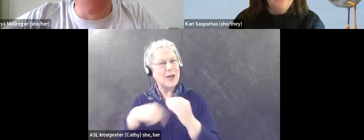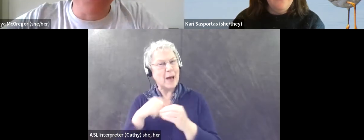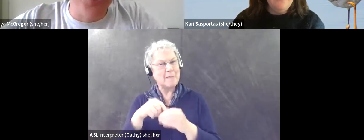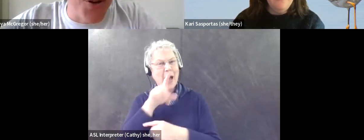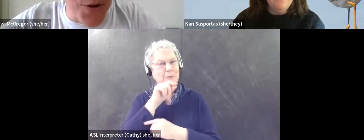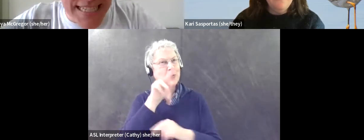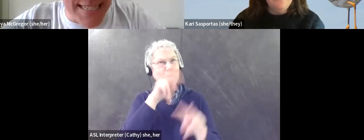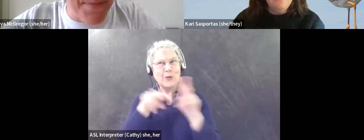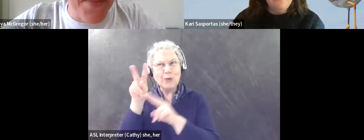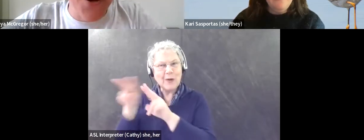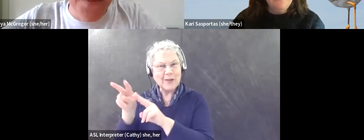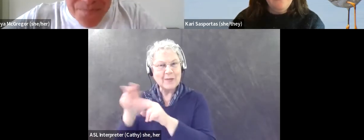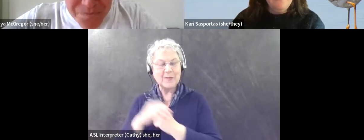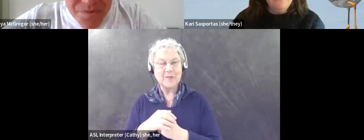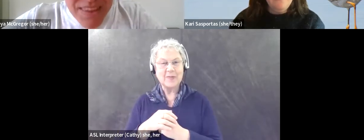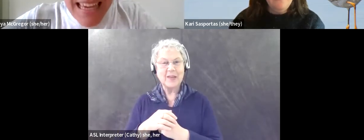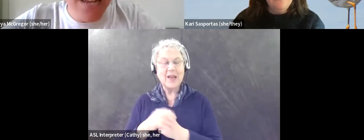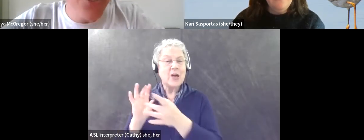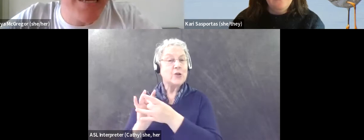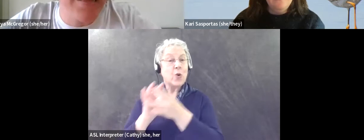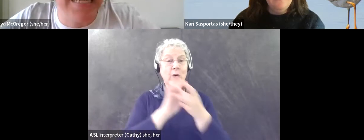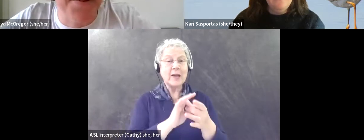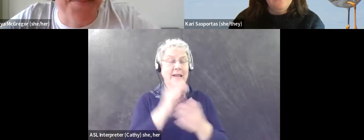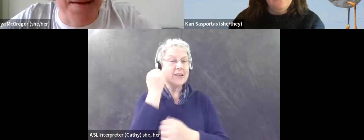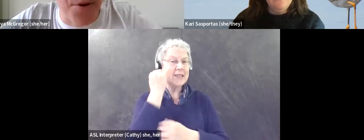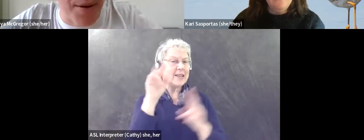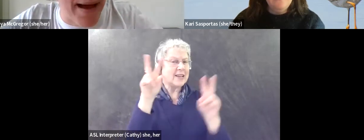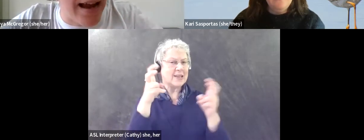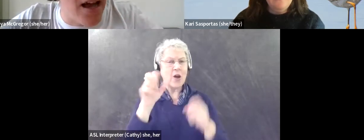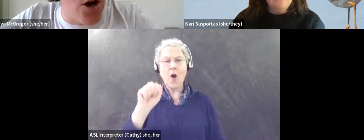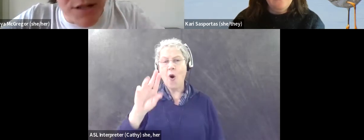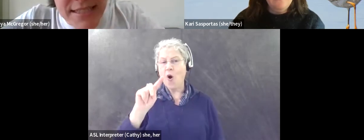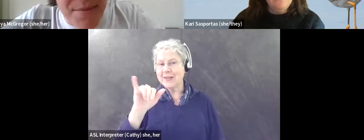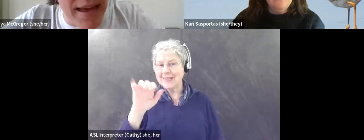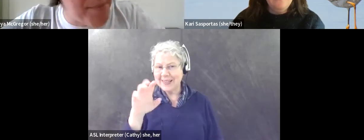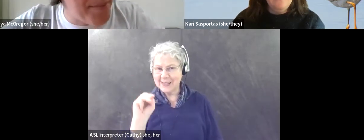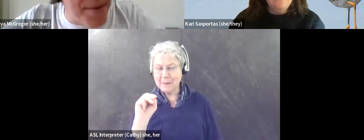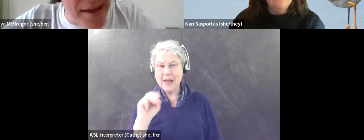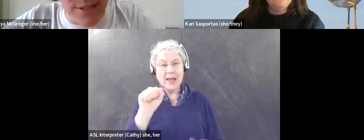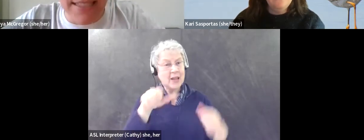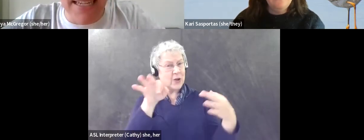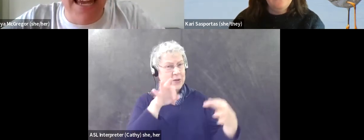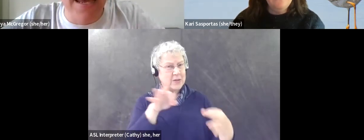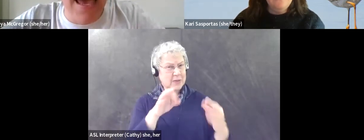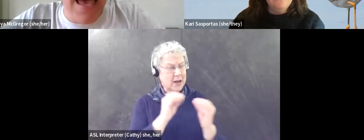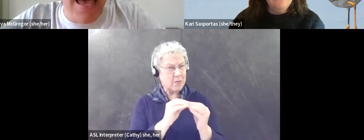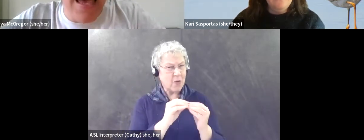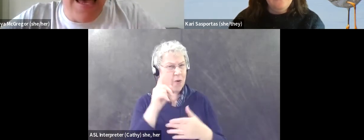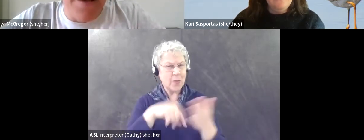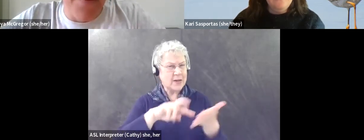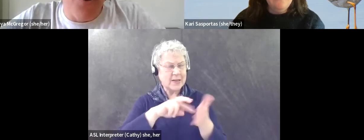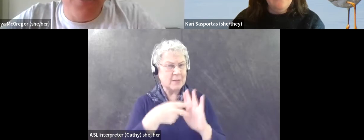a little bit to autism. So can you tell us a little bit more about autism and about being autistic? And